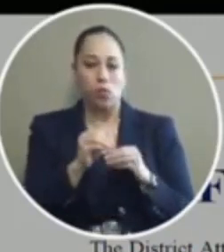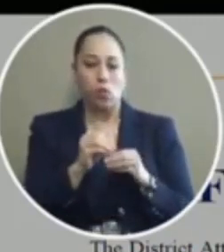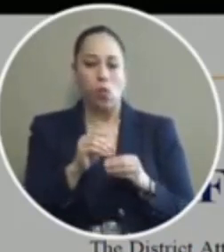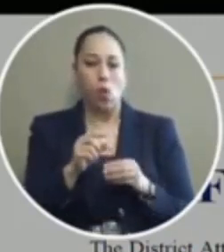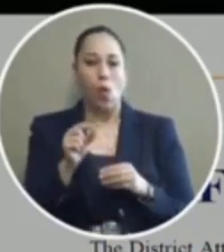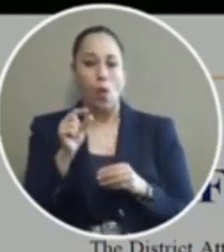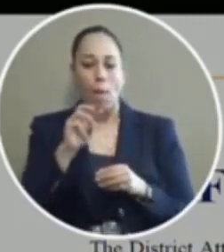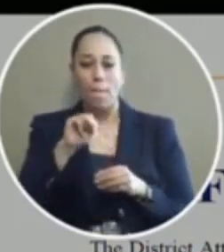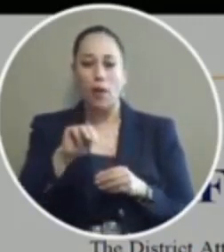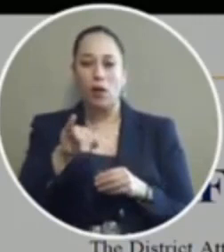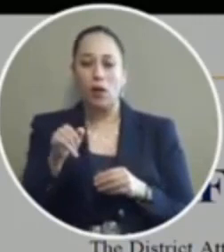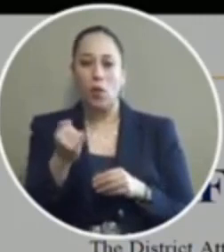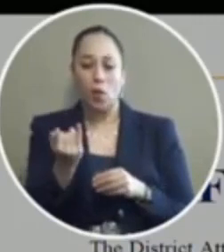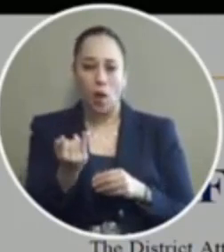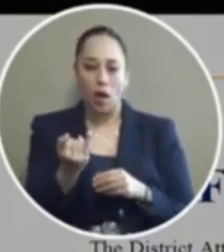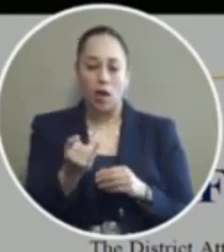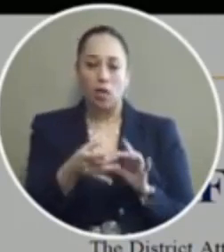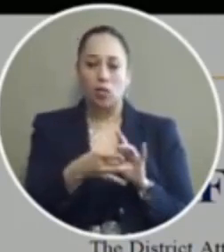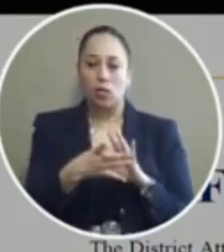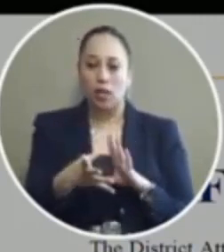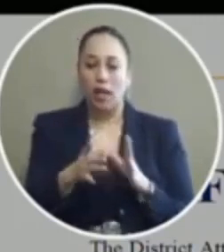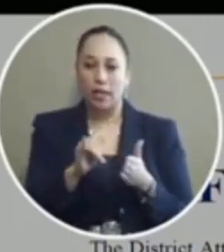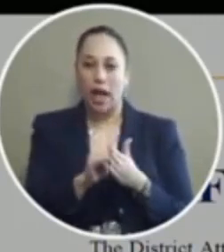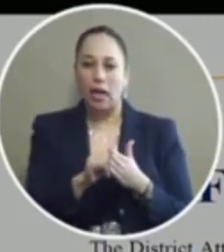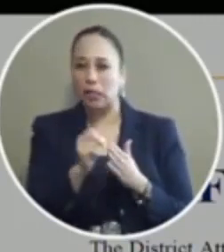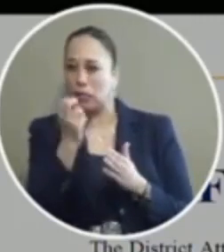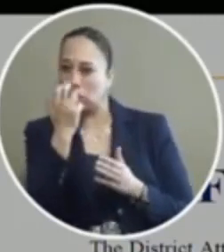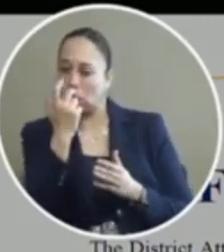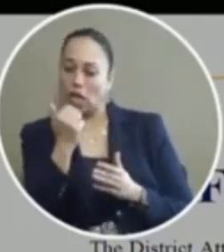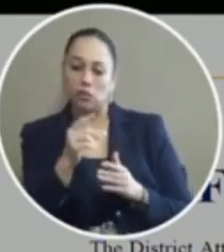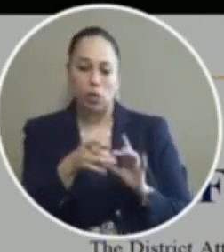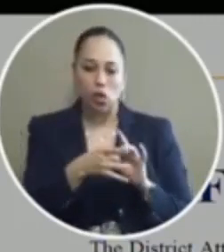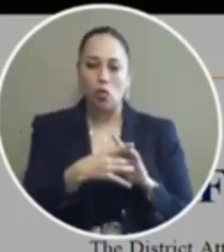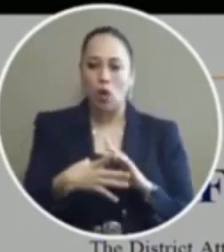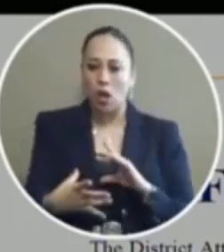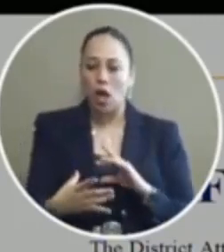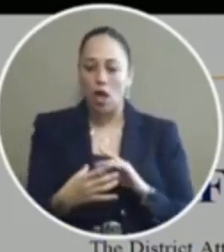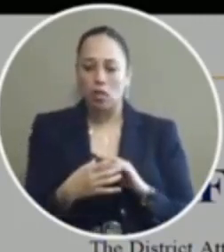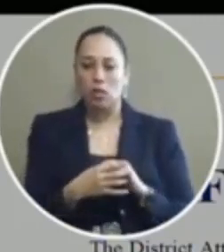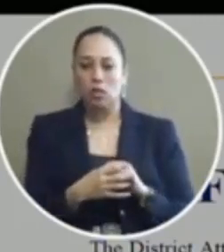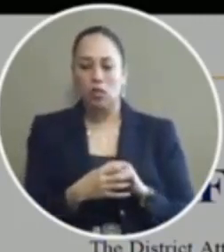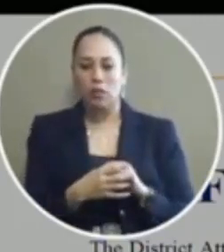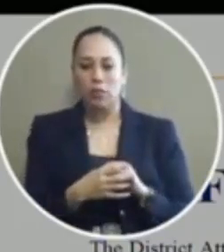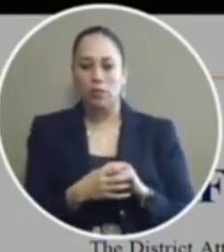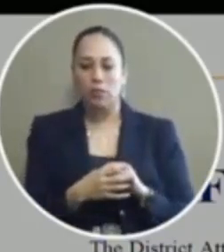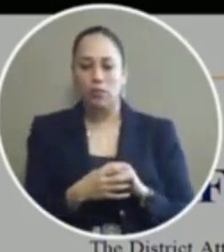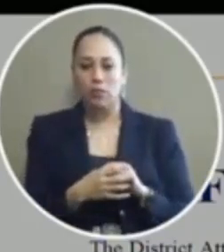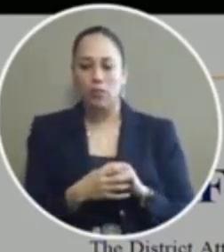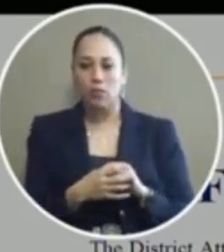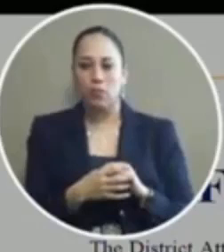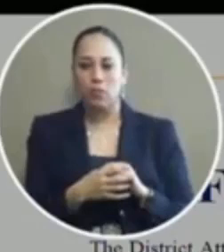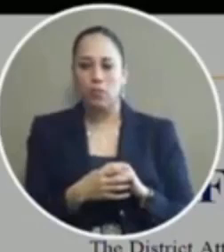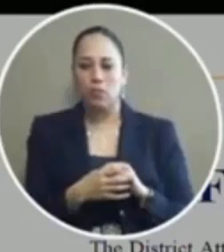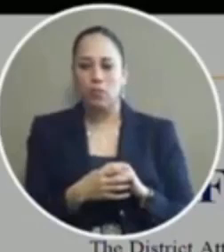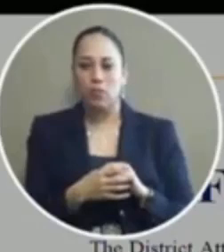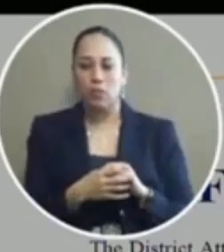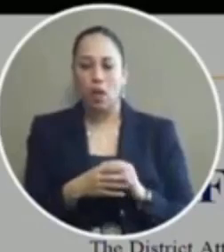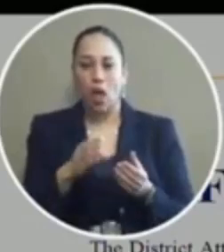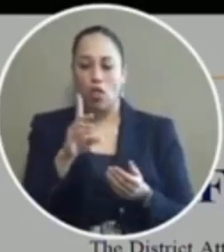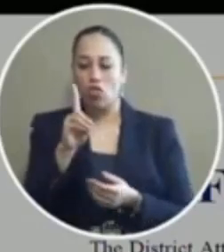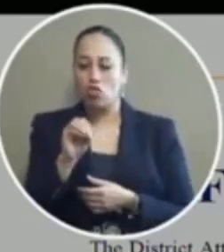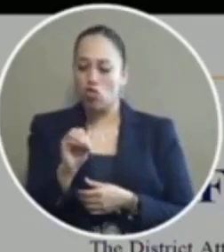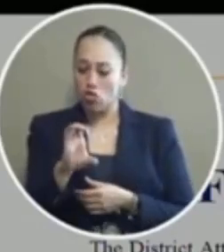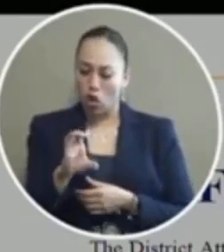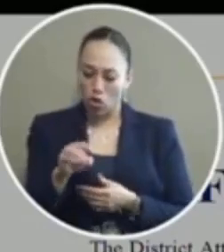for the defendant to be released that would be the suspect to be released he hands him a no a document